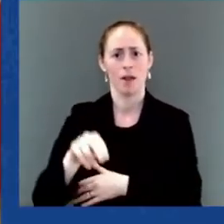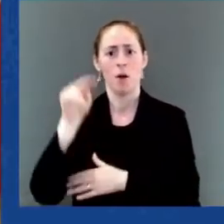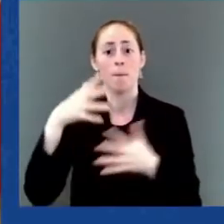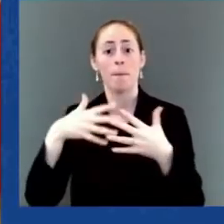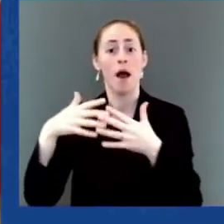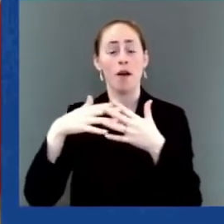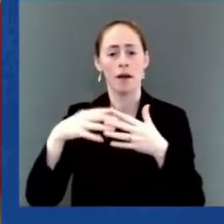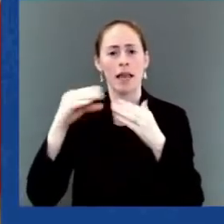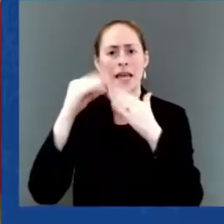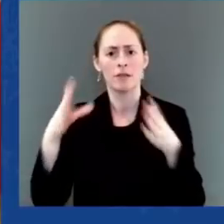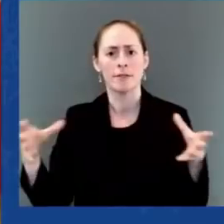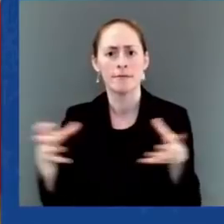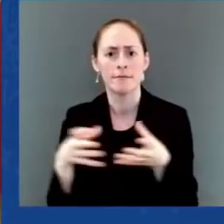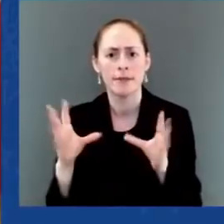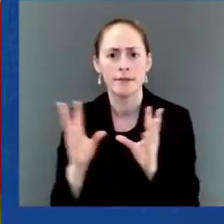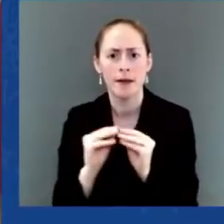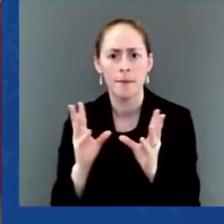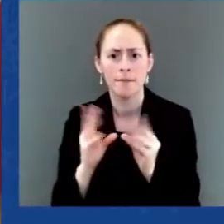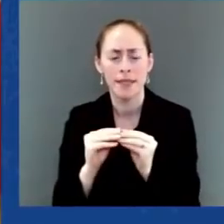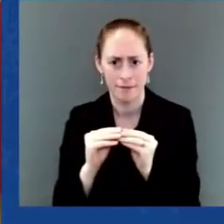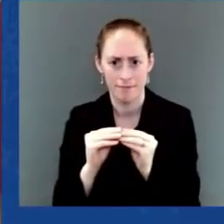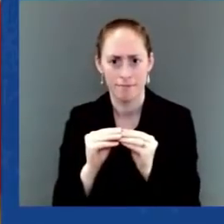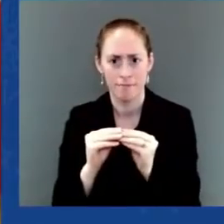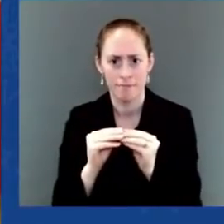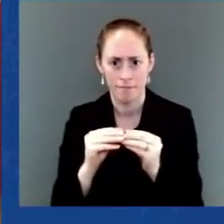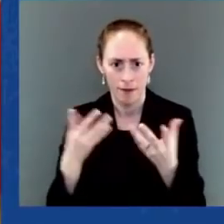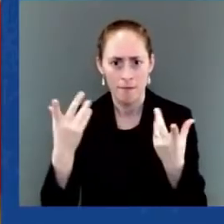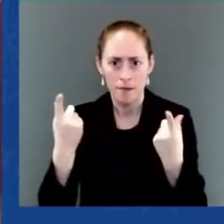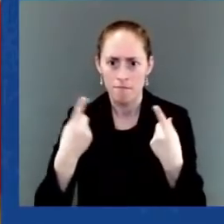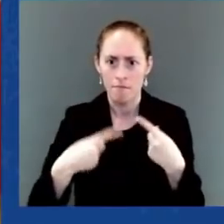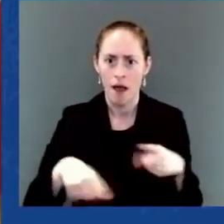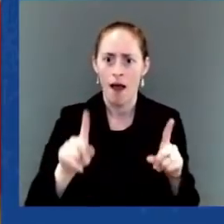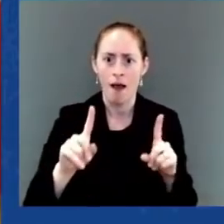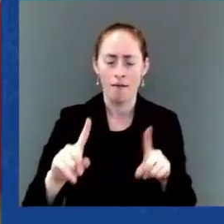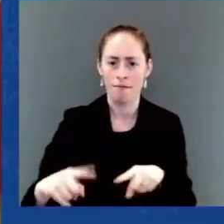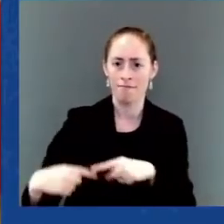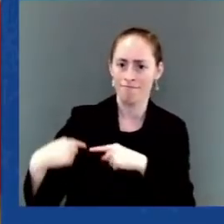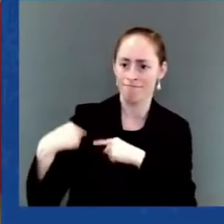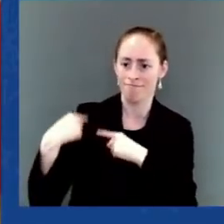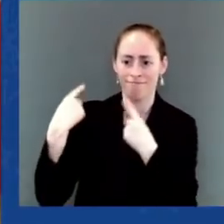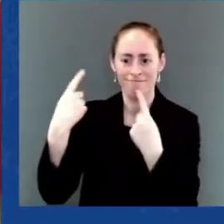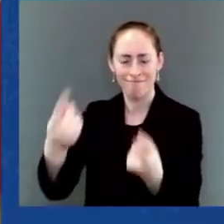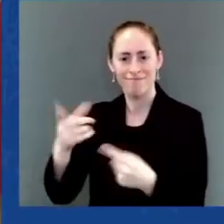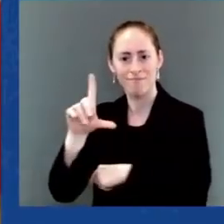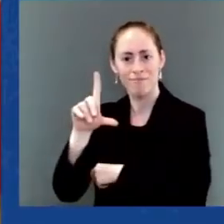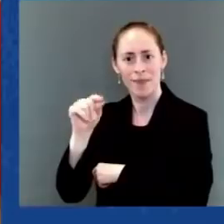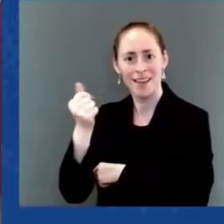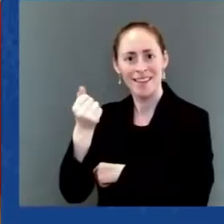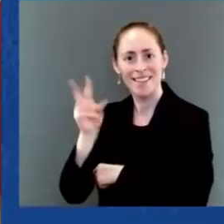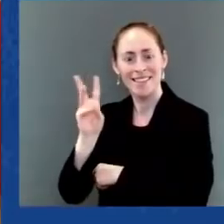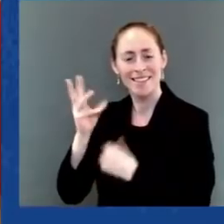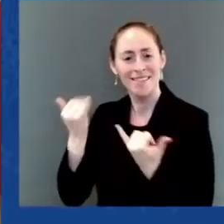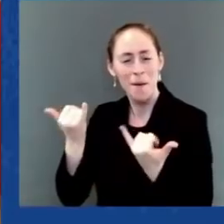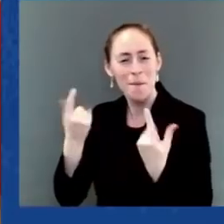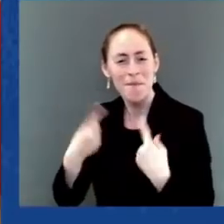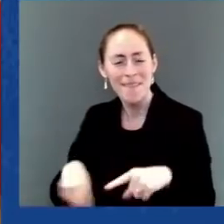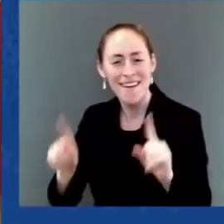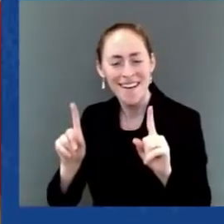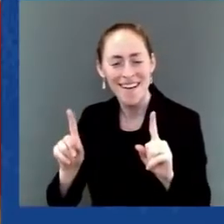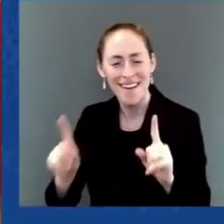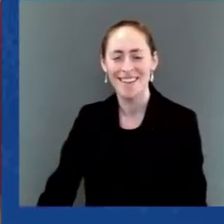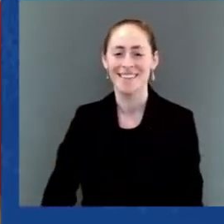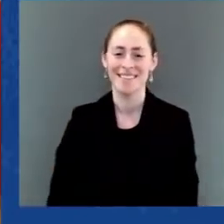And our North American vision for the future draws on our shared strengths, as well as three